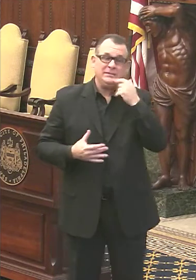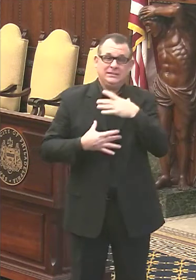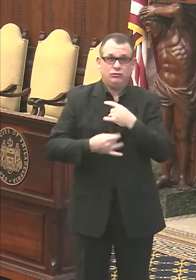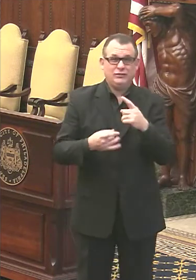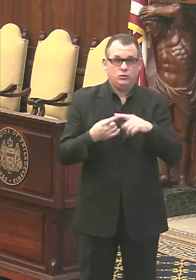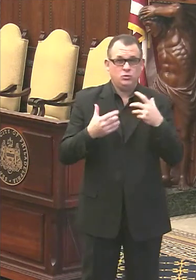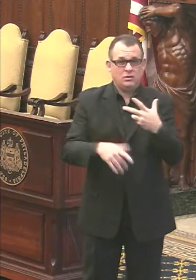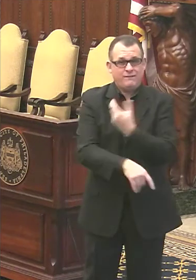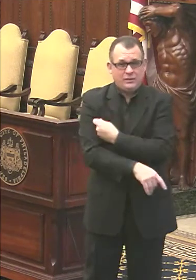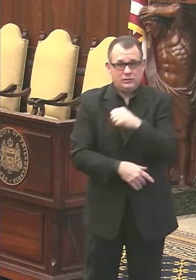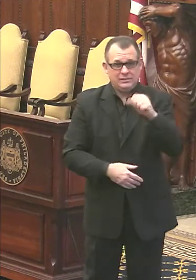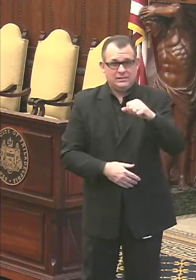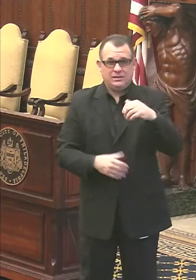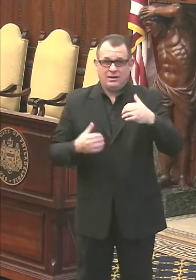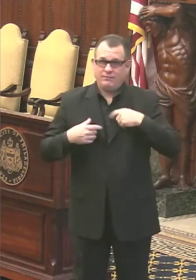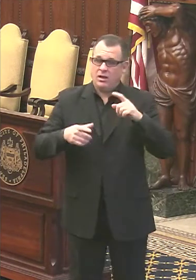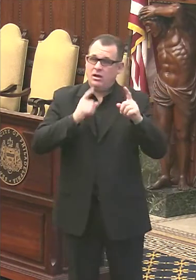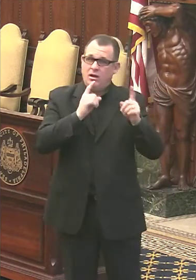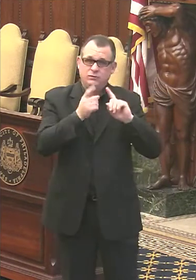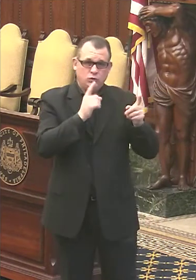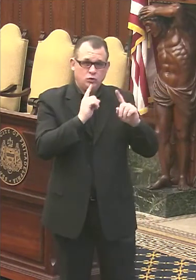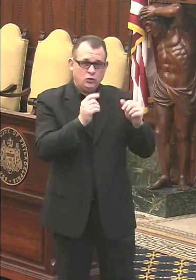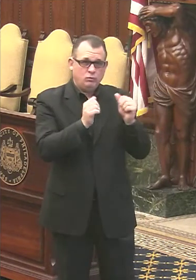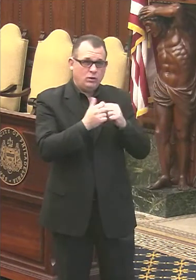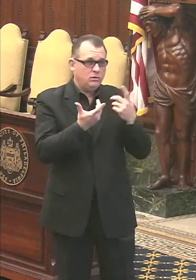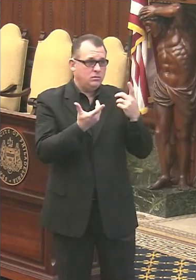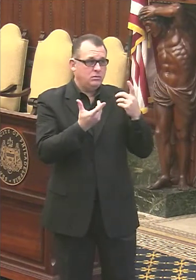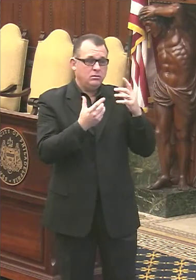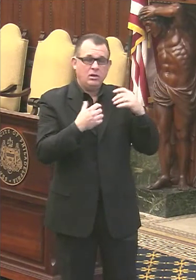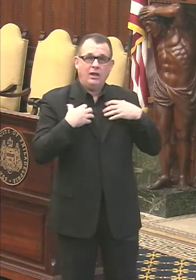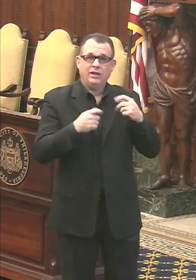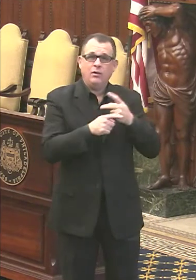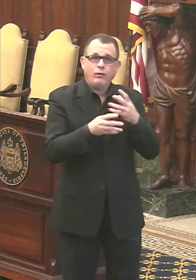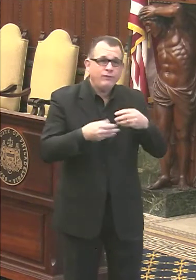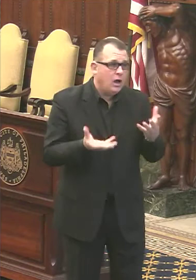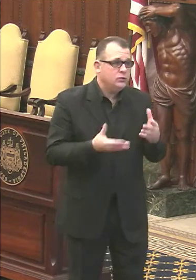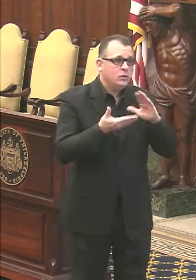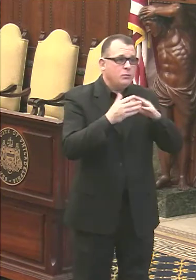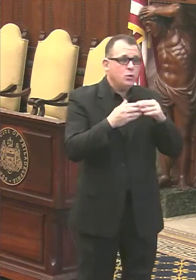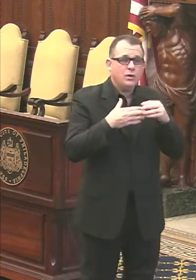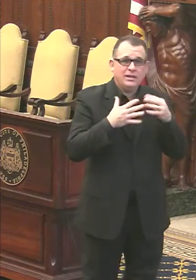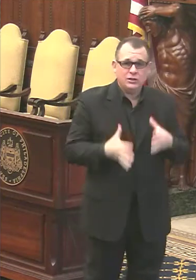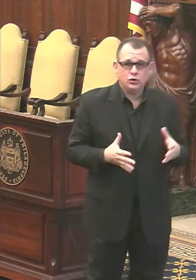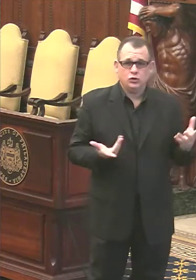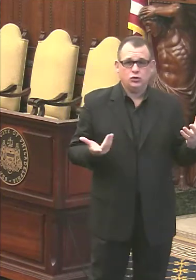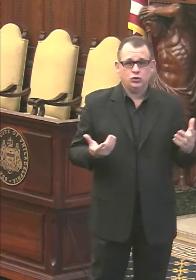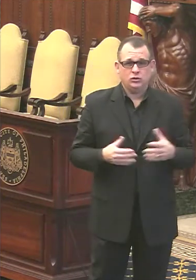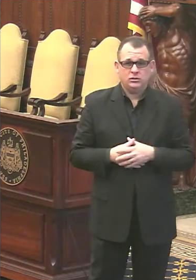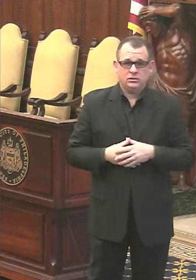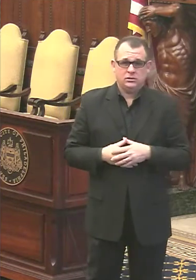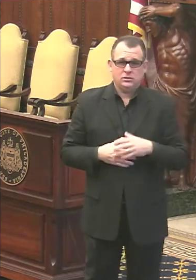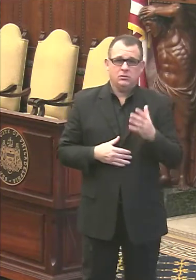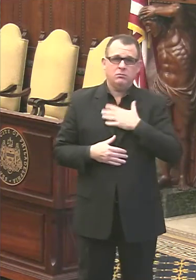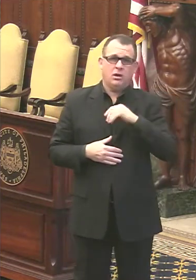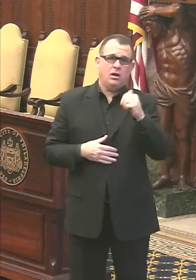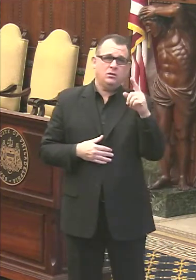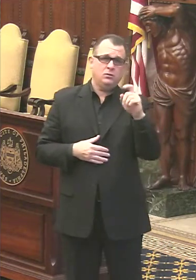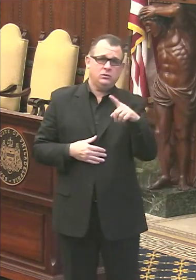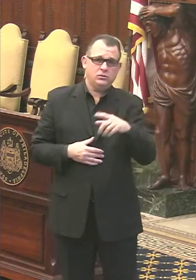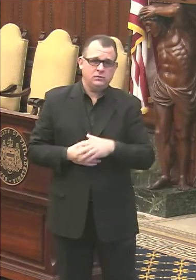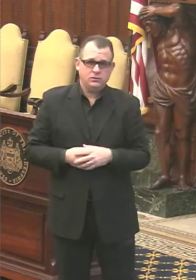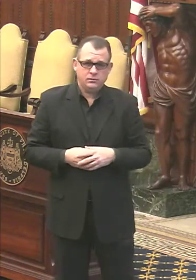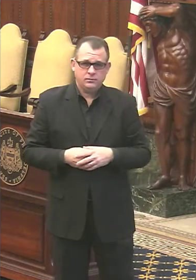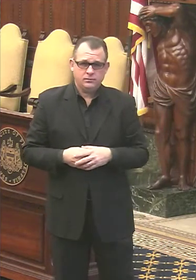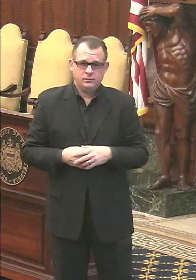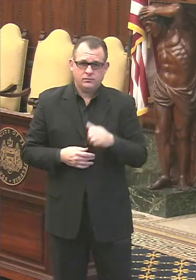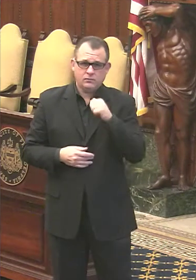have just lots of conversations, uh, to, to deal with that. Absolutely. And my, um, my other question, I don't know, someone may have asked this